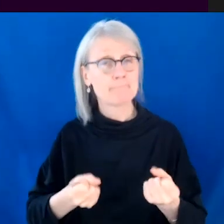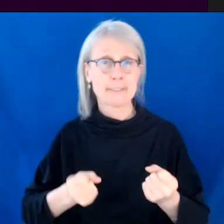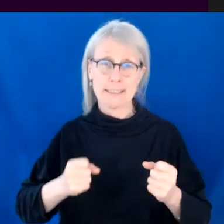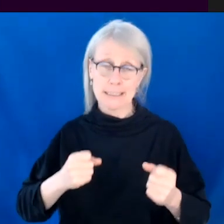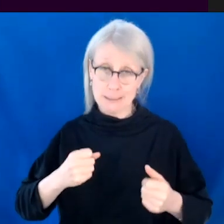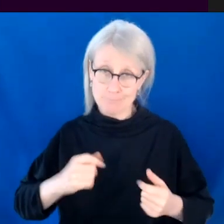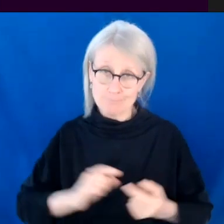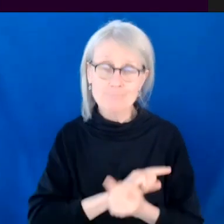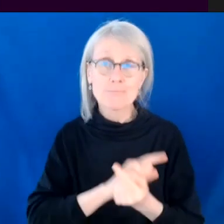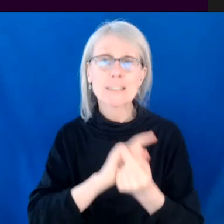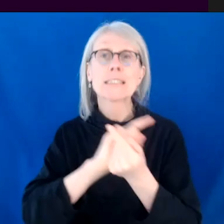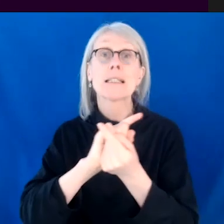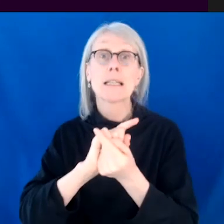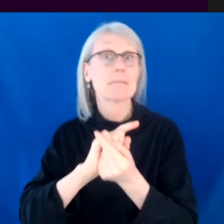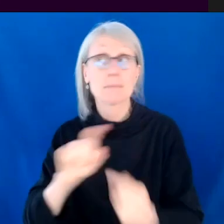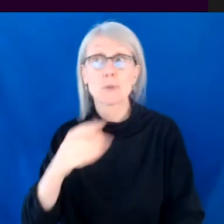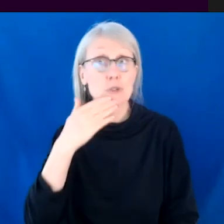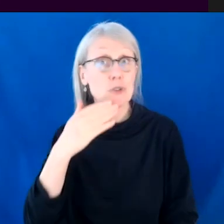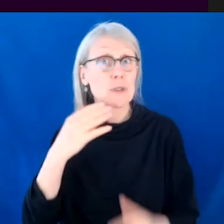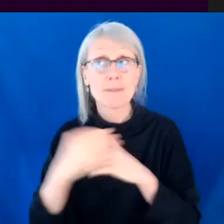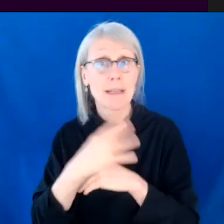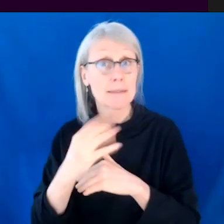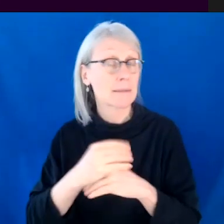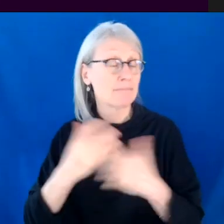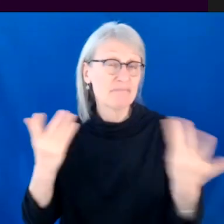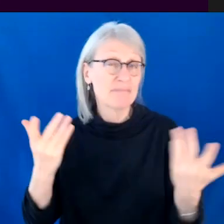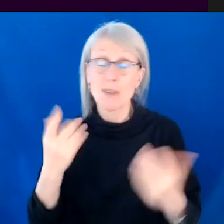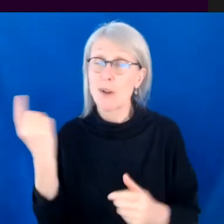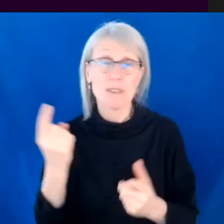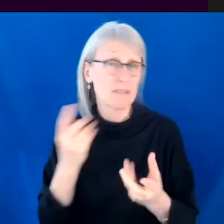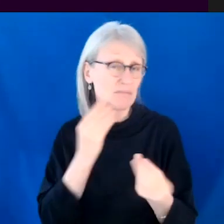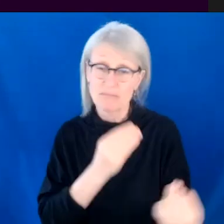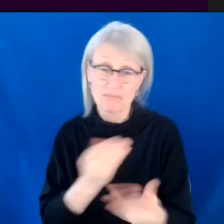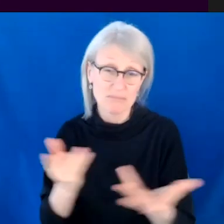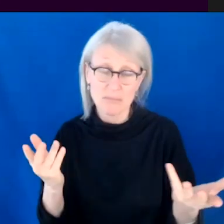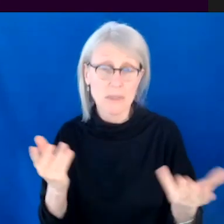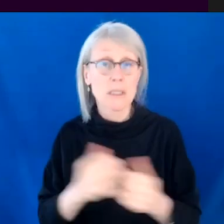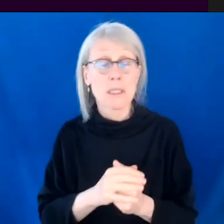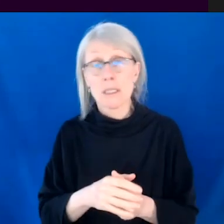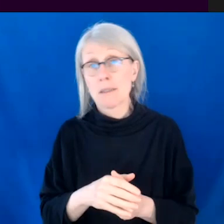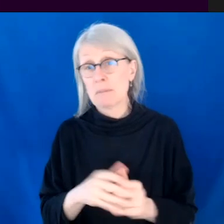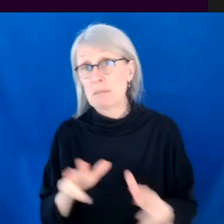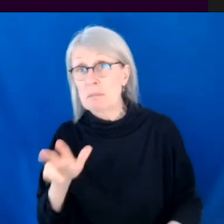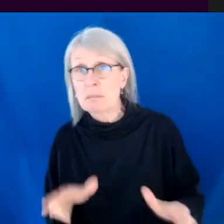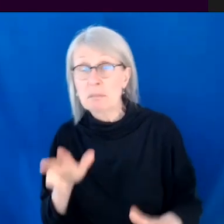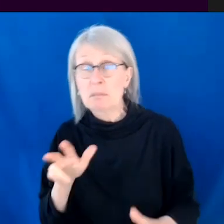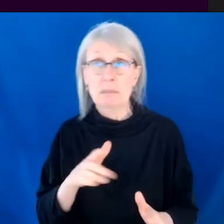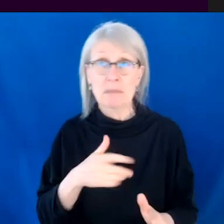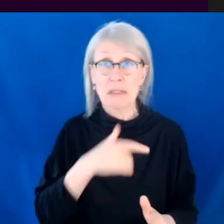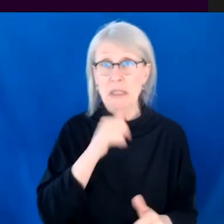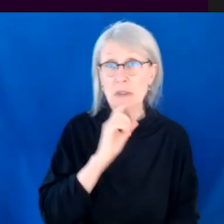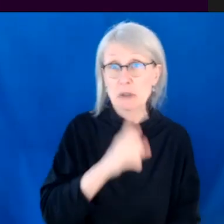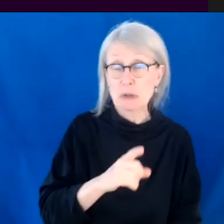and that really paid off. So I always tell people that like, you know, you might not be a person who wants